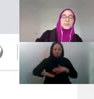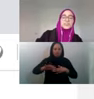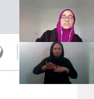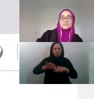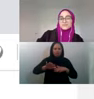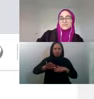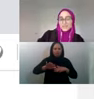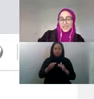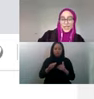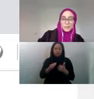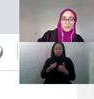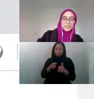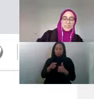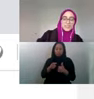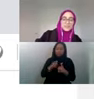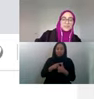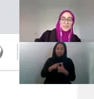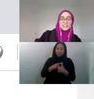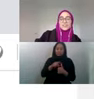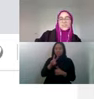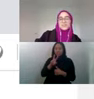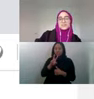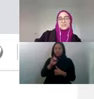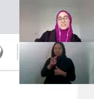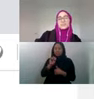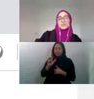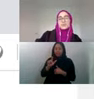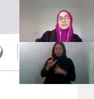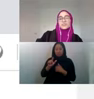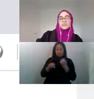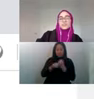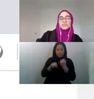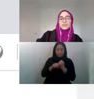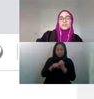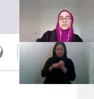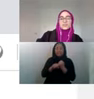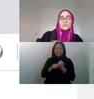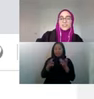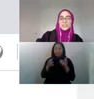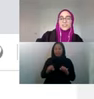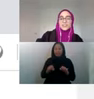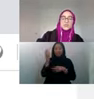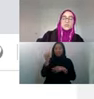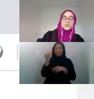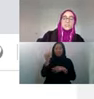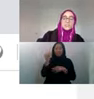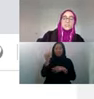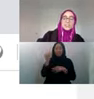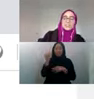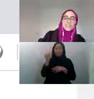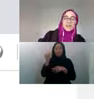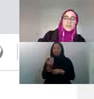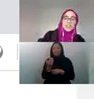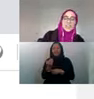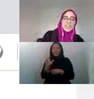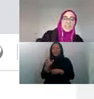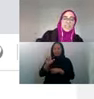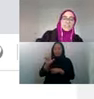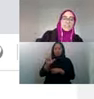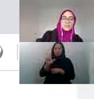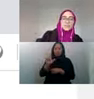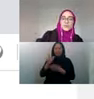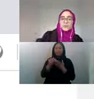actually one, I remember this campaign back in 2015, when Muslims raised funds for black churches that were burned down in the south.